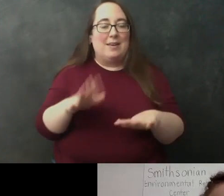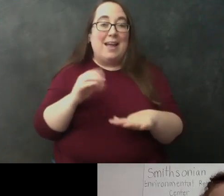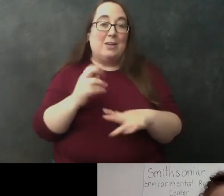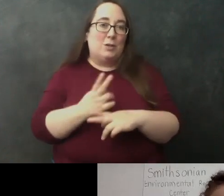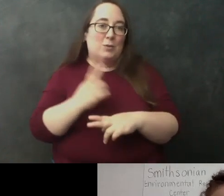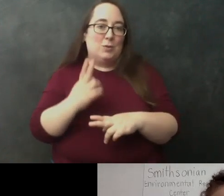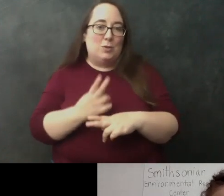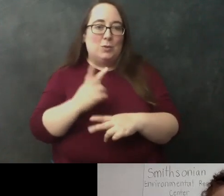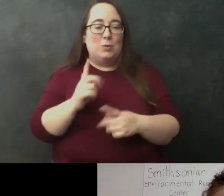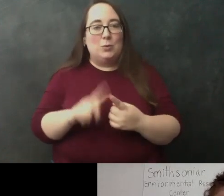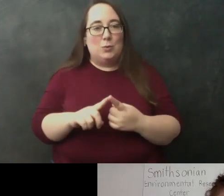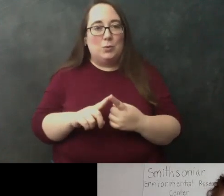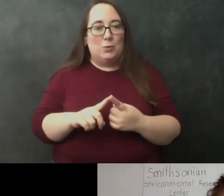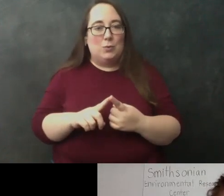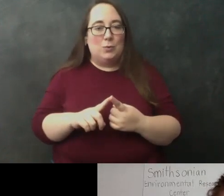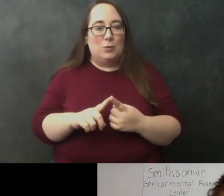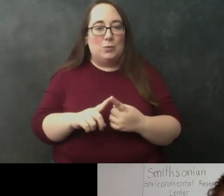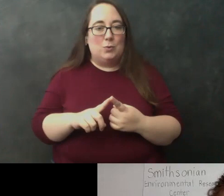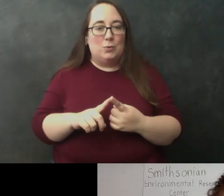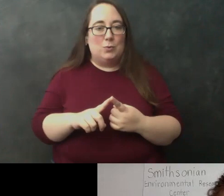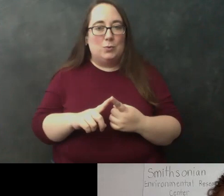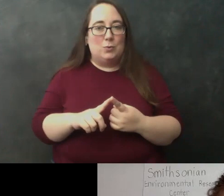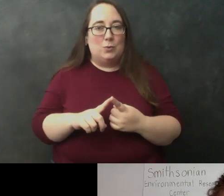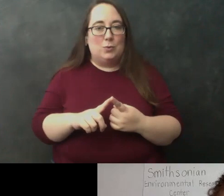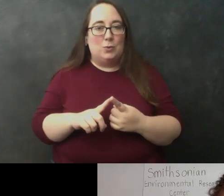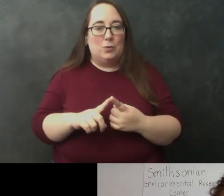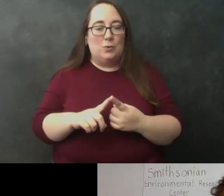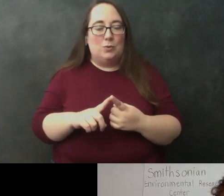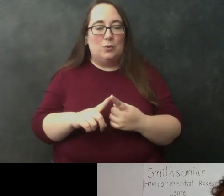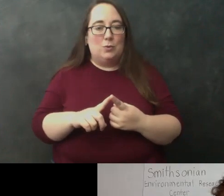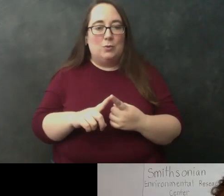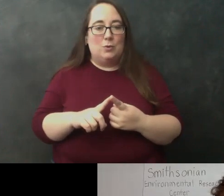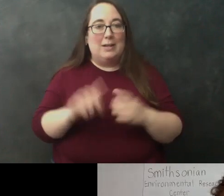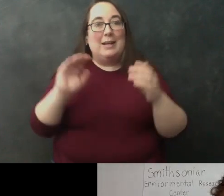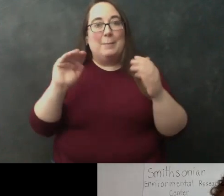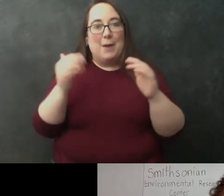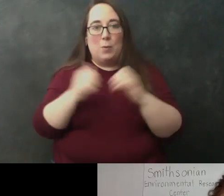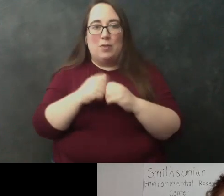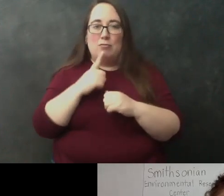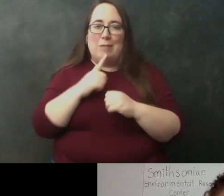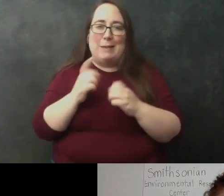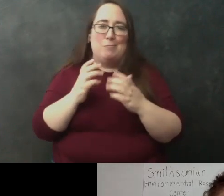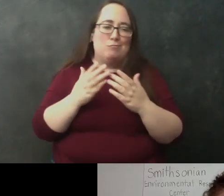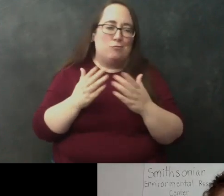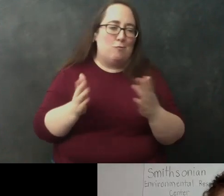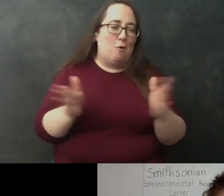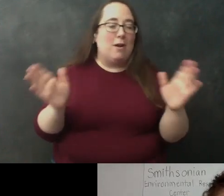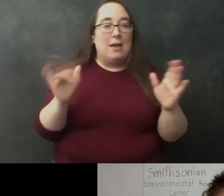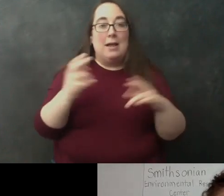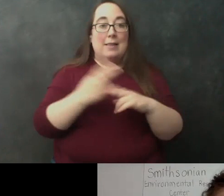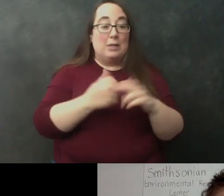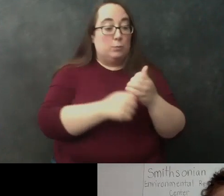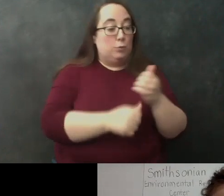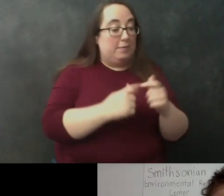to um tell you know what uh compare them like across really broad scales so like use the poop from an